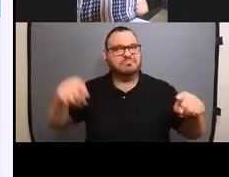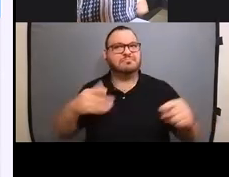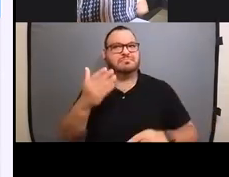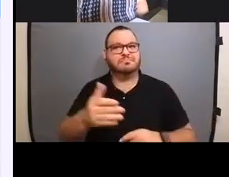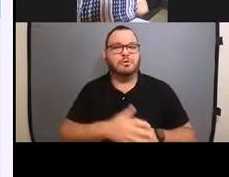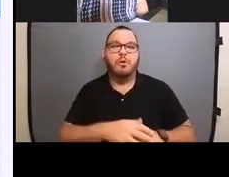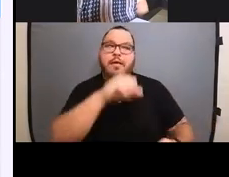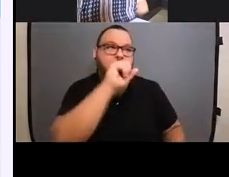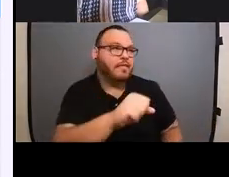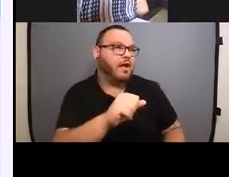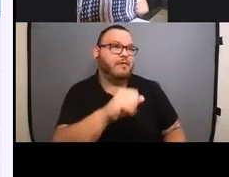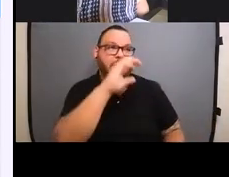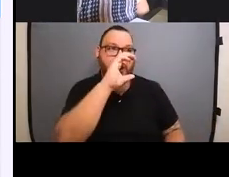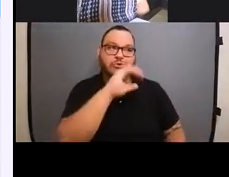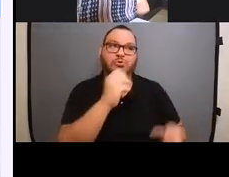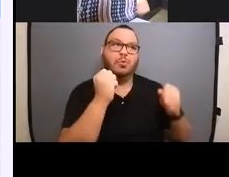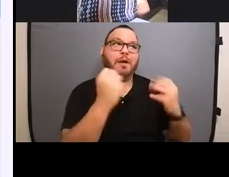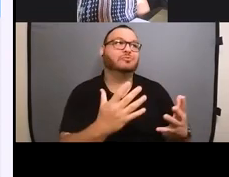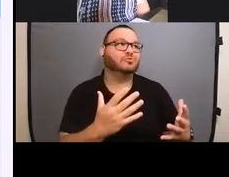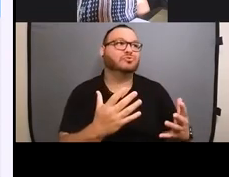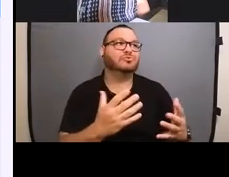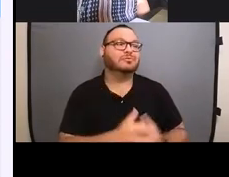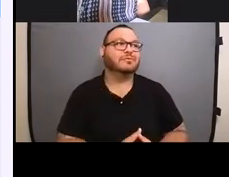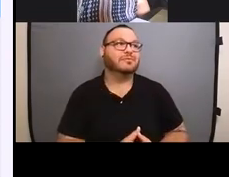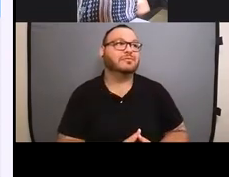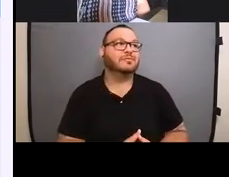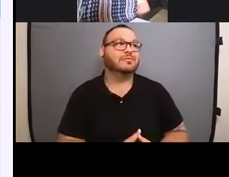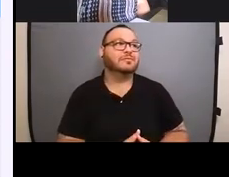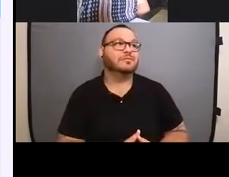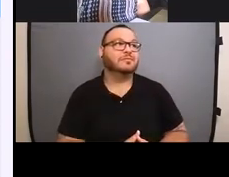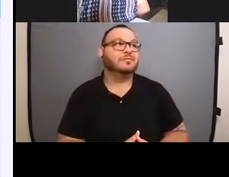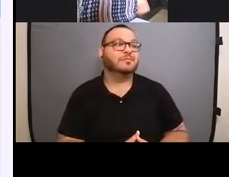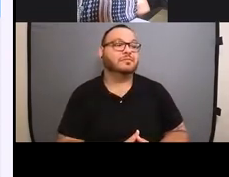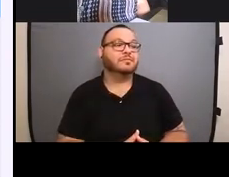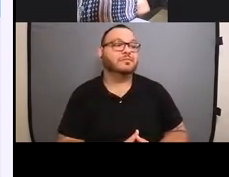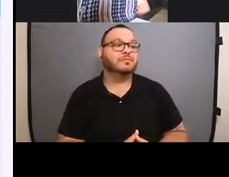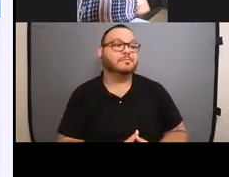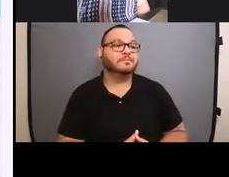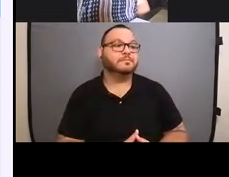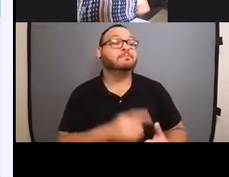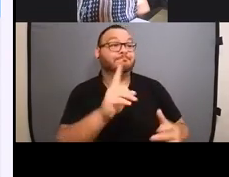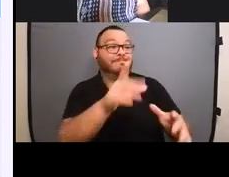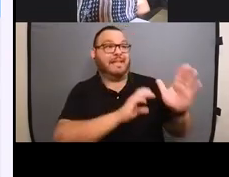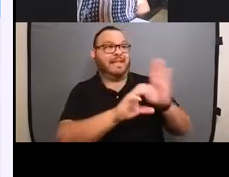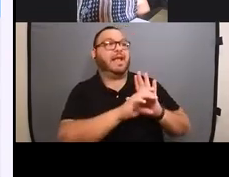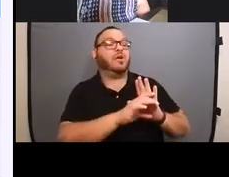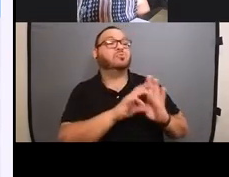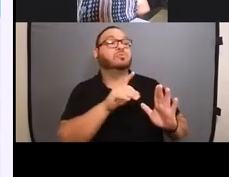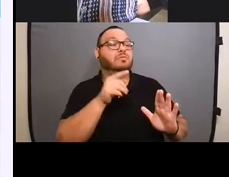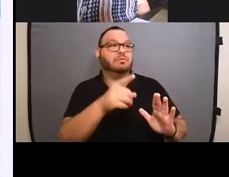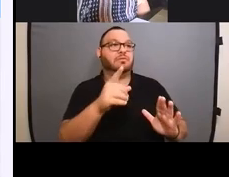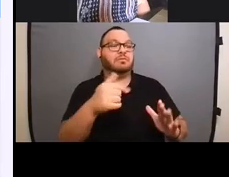I love Steven universe so much. Um, birth of pearl of size queen clothing helped me make a rose quartz costume a couple of years ago.